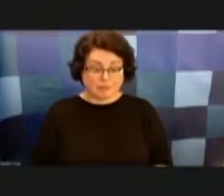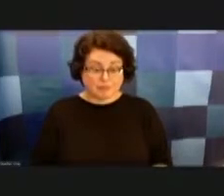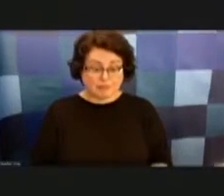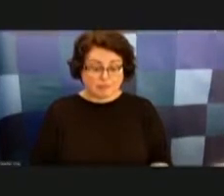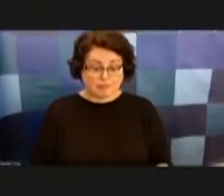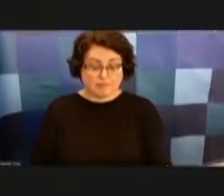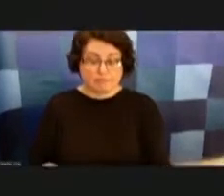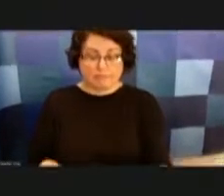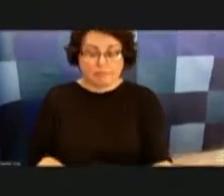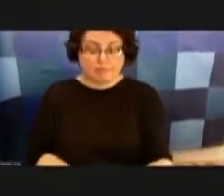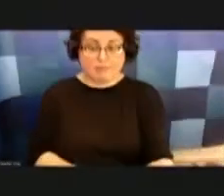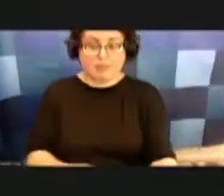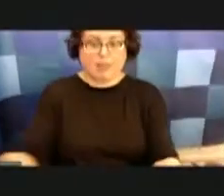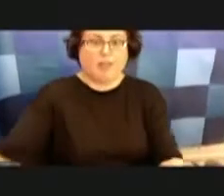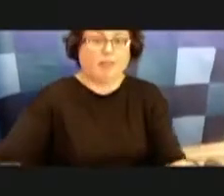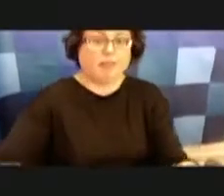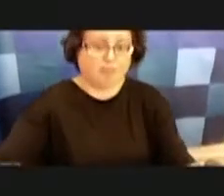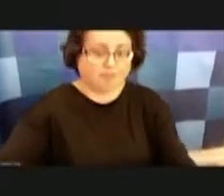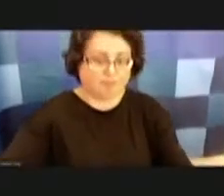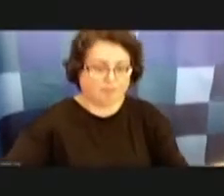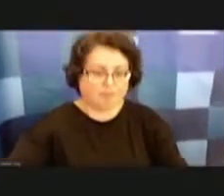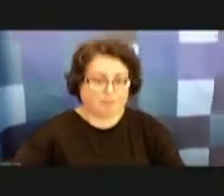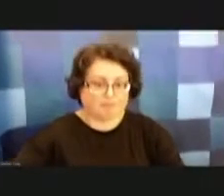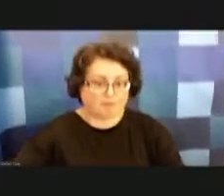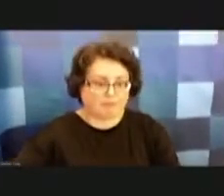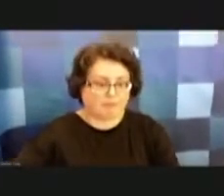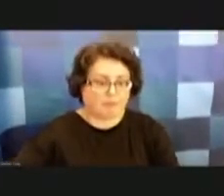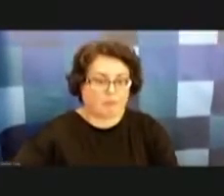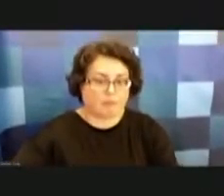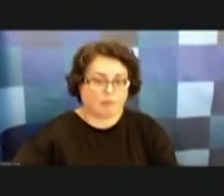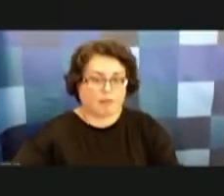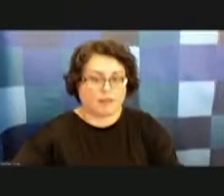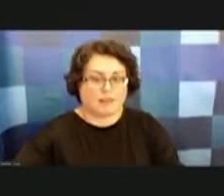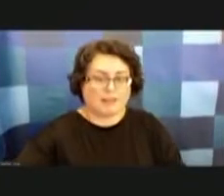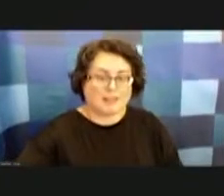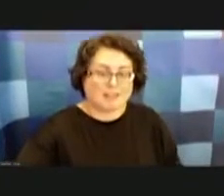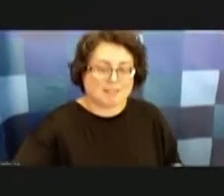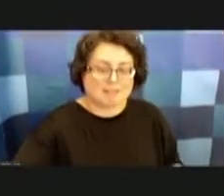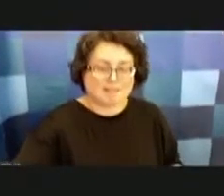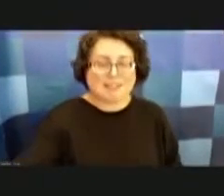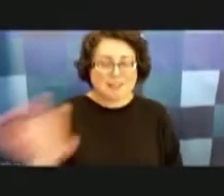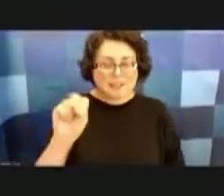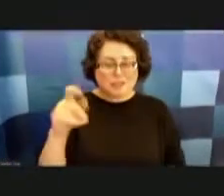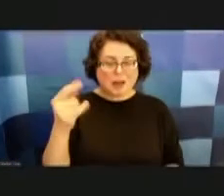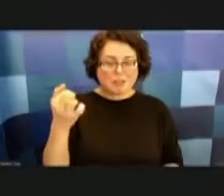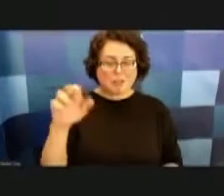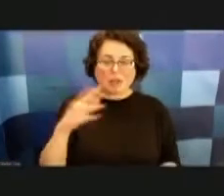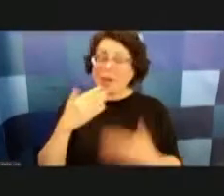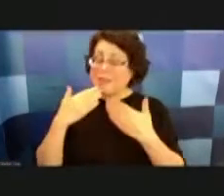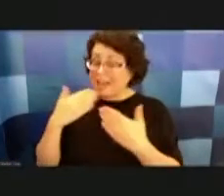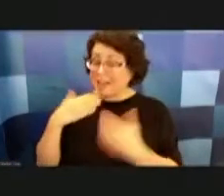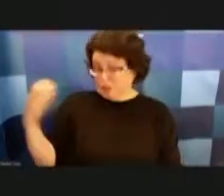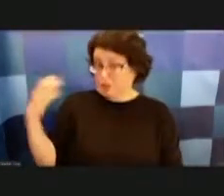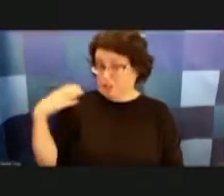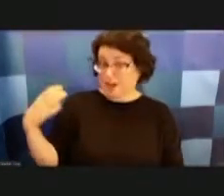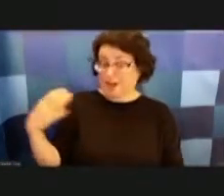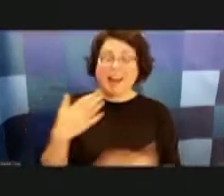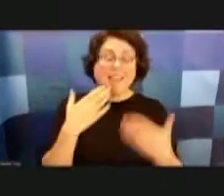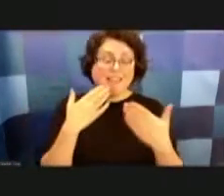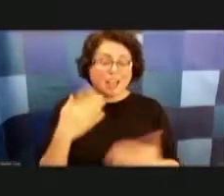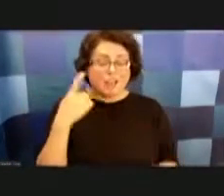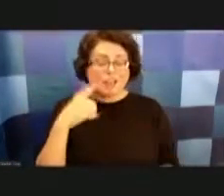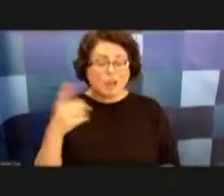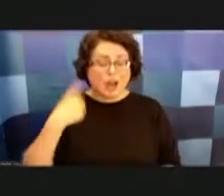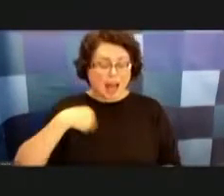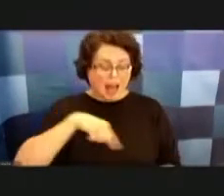councilwoman strasberger thank you mr chair um and thank you to our solicitor for